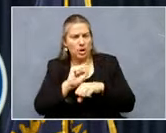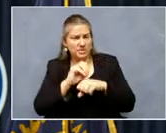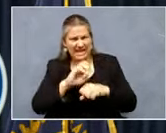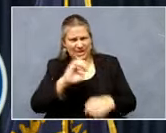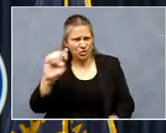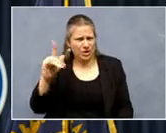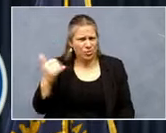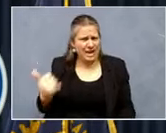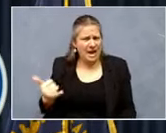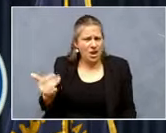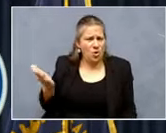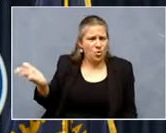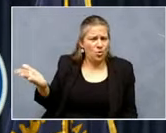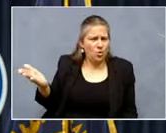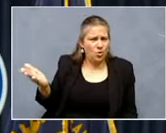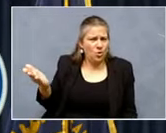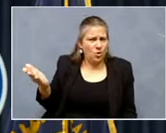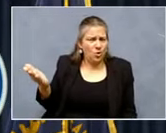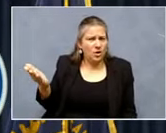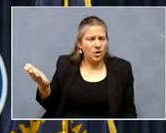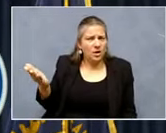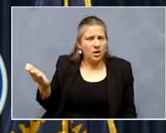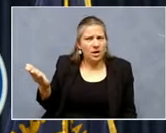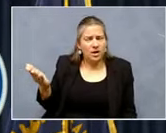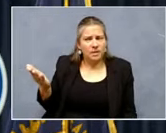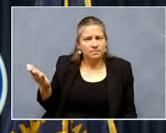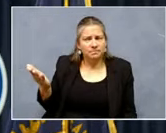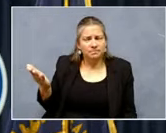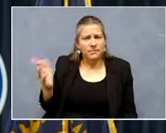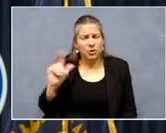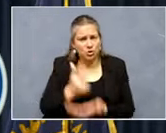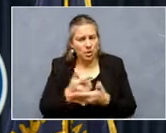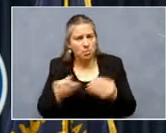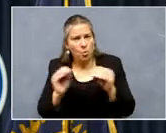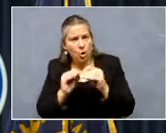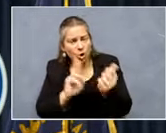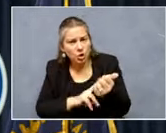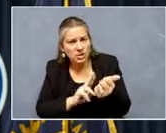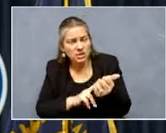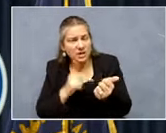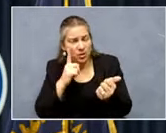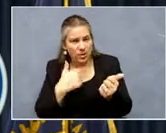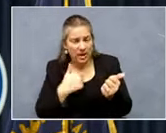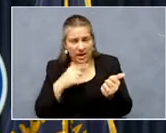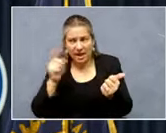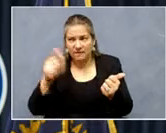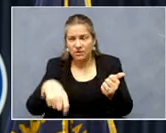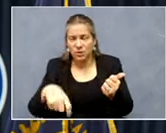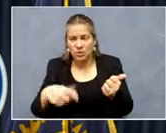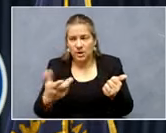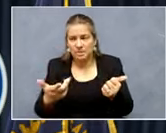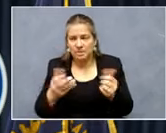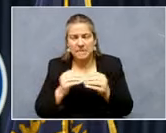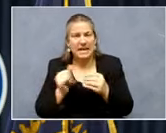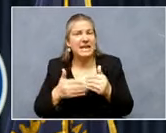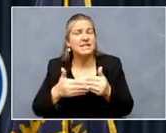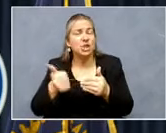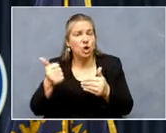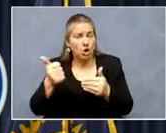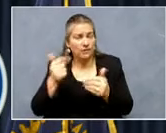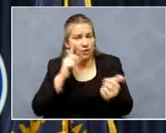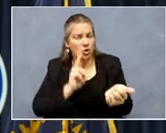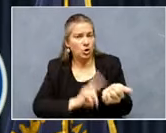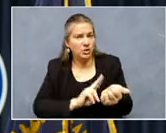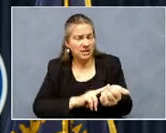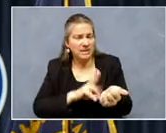by just graduating, um, more nurses. I think we've got to, uh, make it easier for nurses and